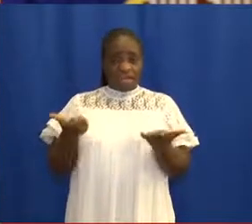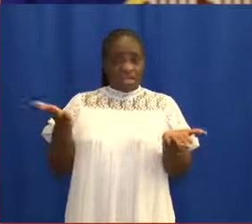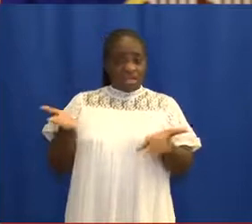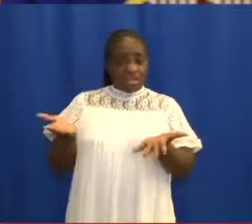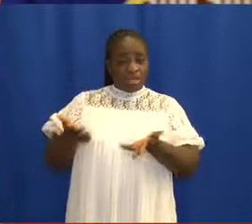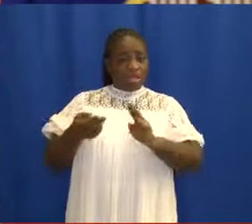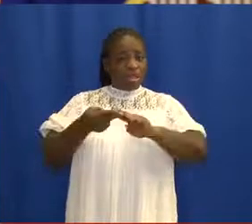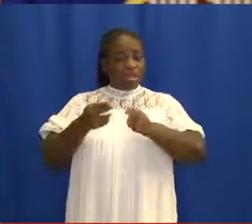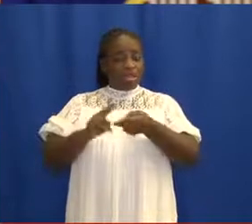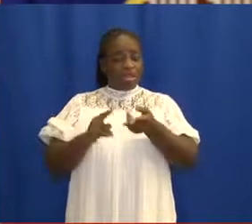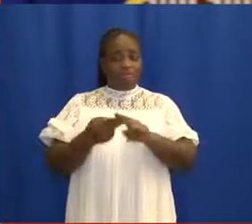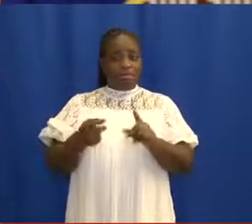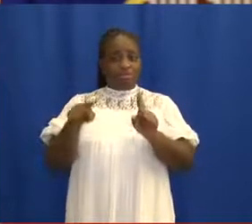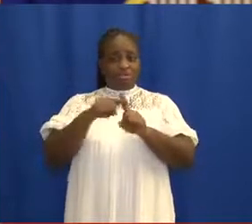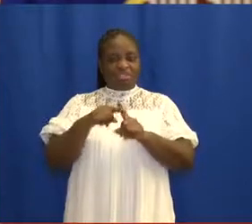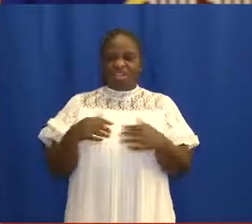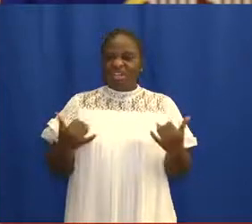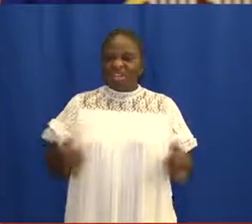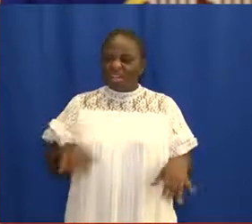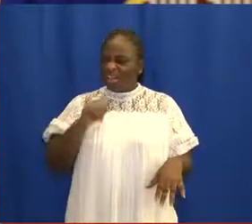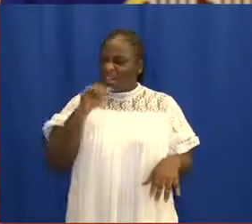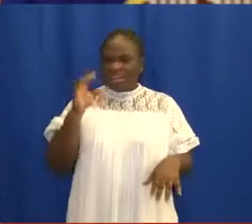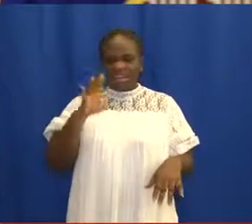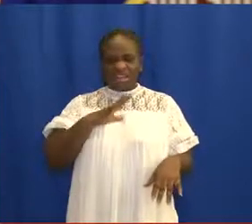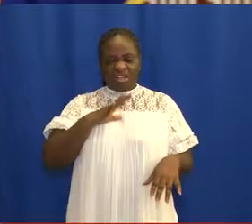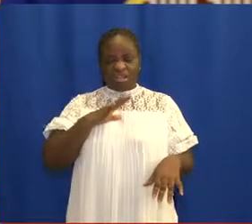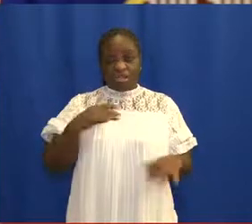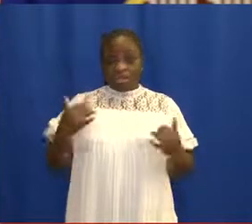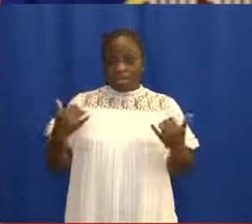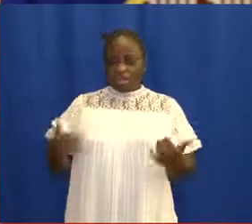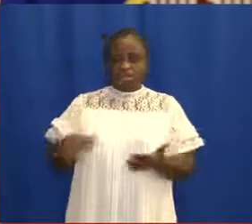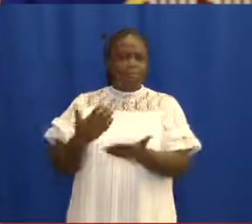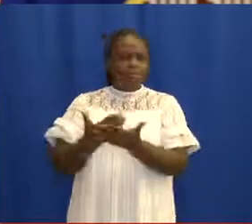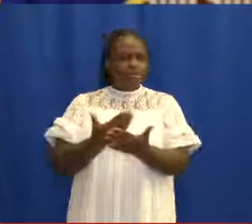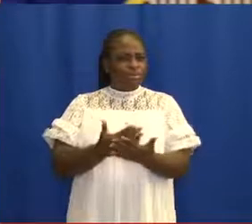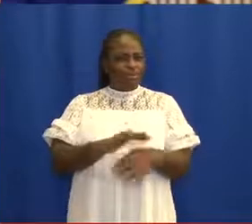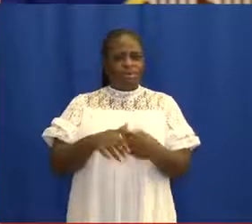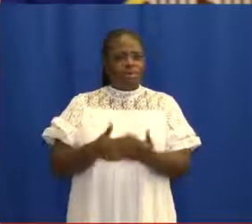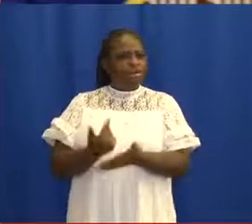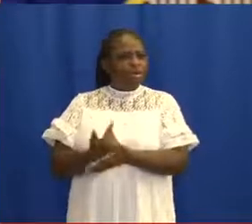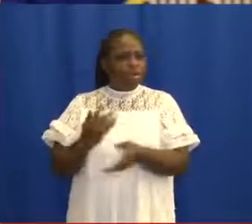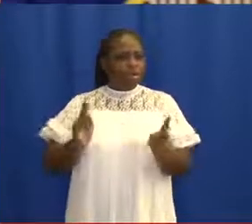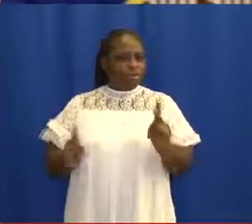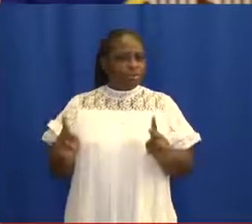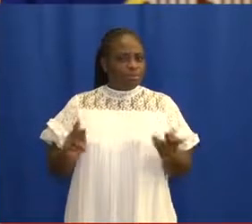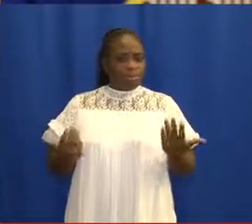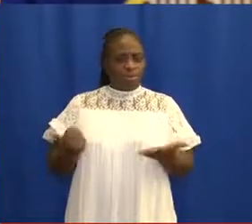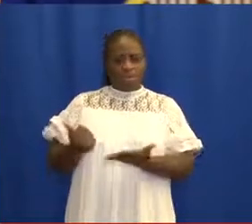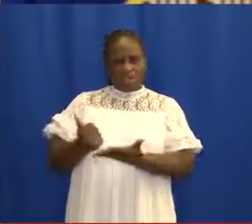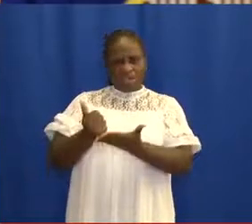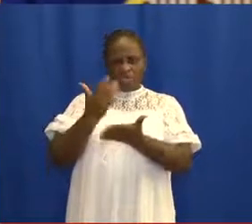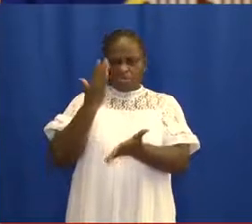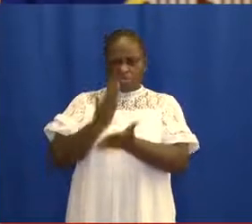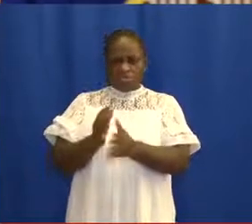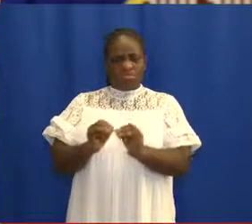data at the time was not good. To this end, I appeal to you, my fellow Ghanaians, to help contain